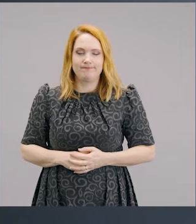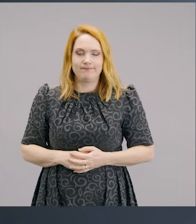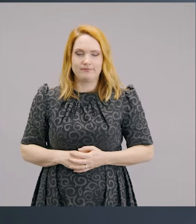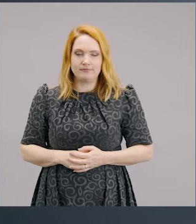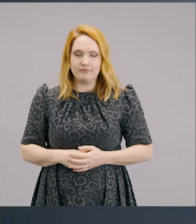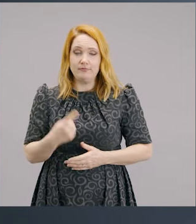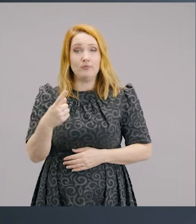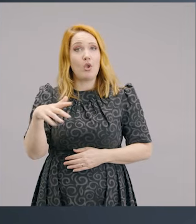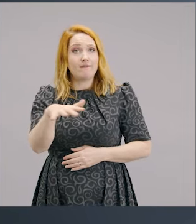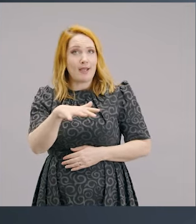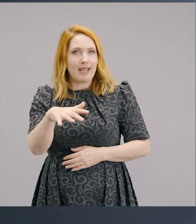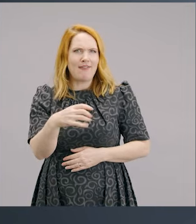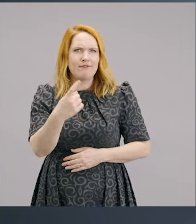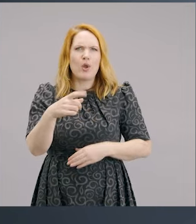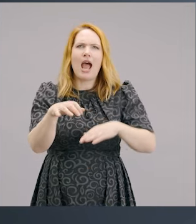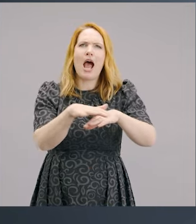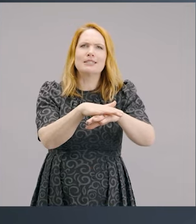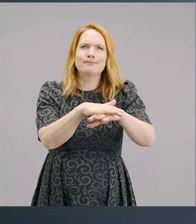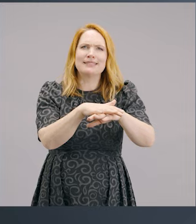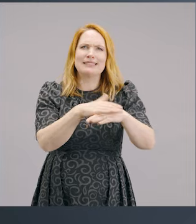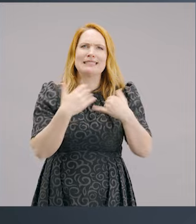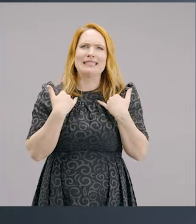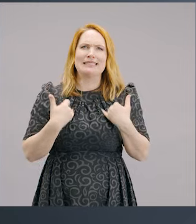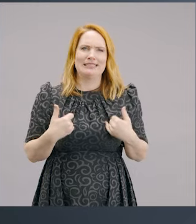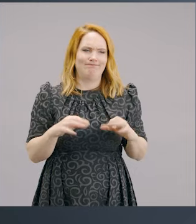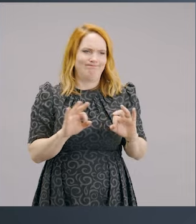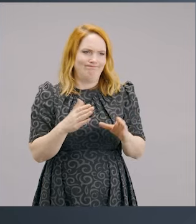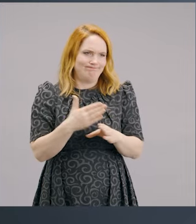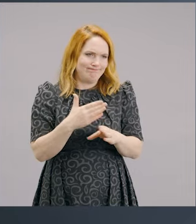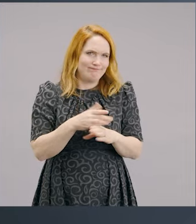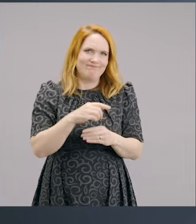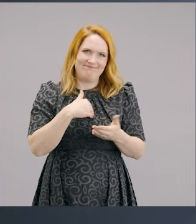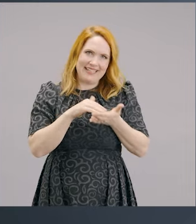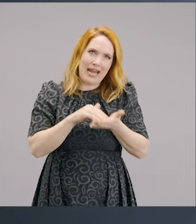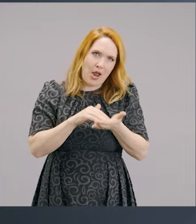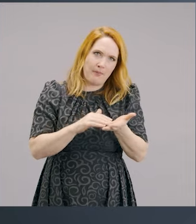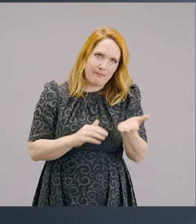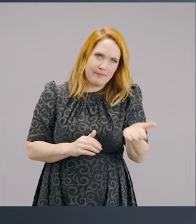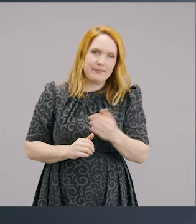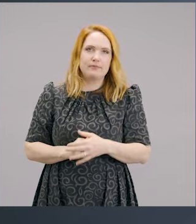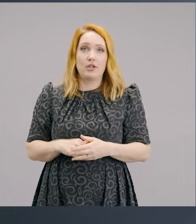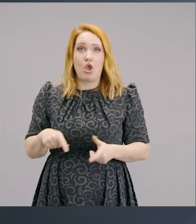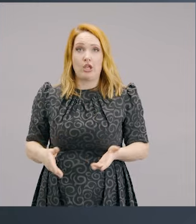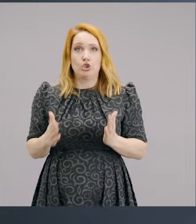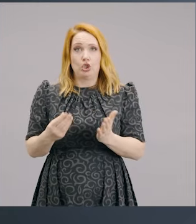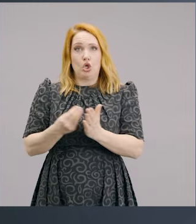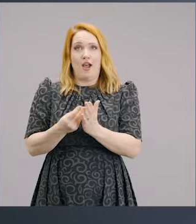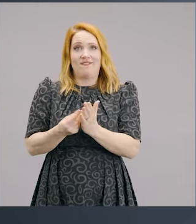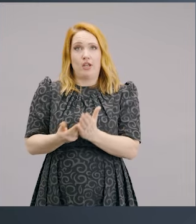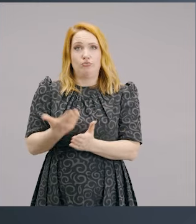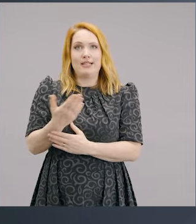You know we pray each week for a family, there's a husband that's very sick, they haven't been able to work, they've needed help.